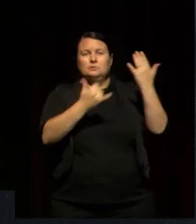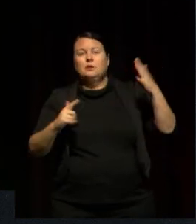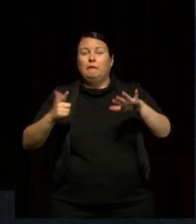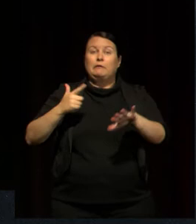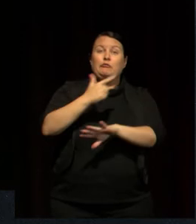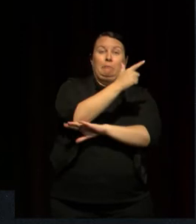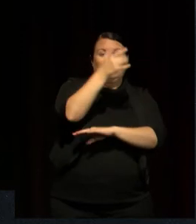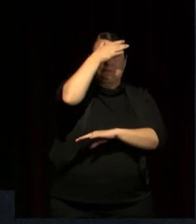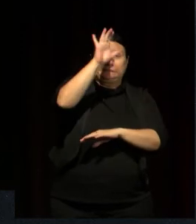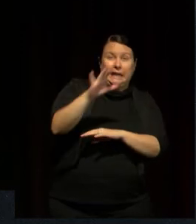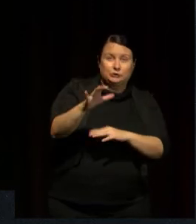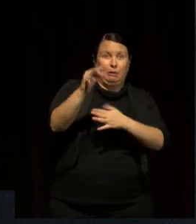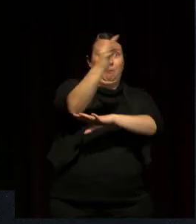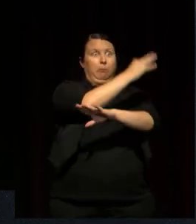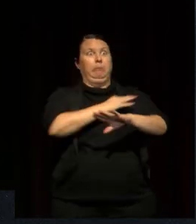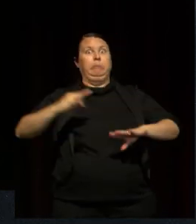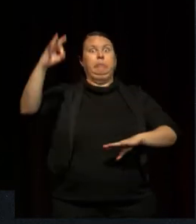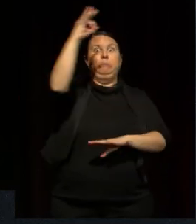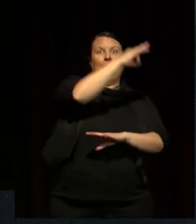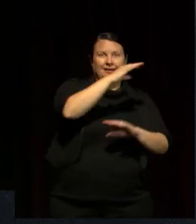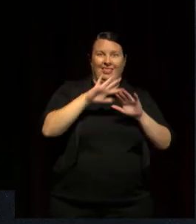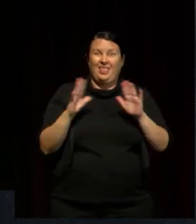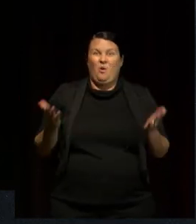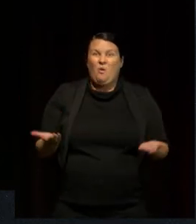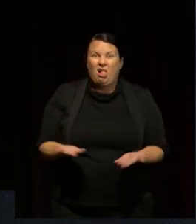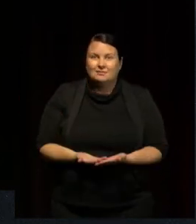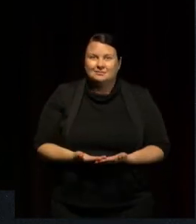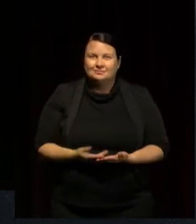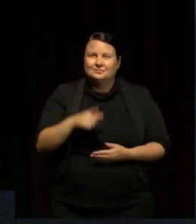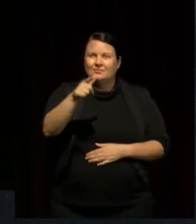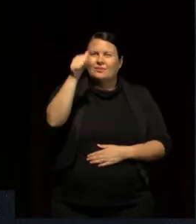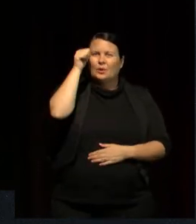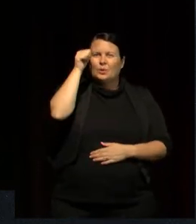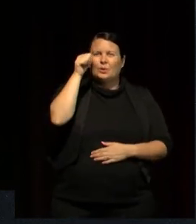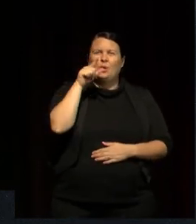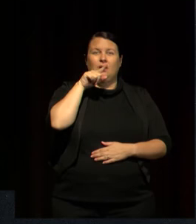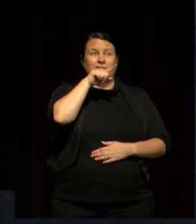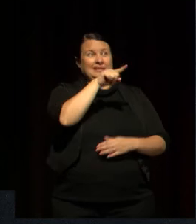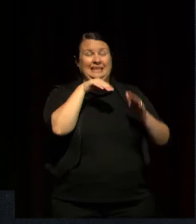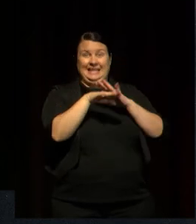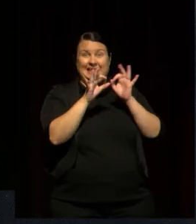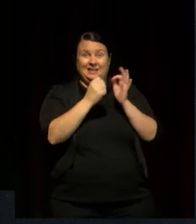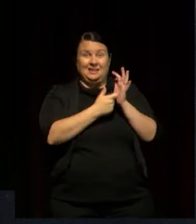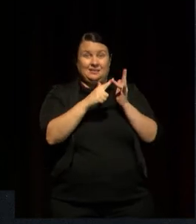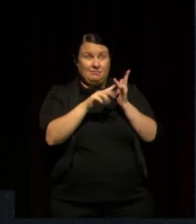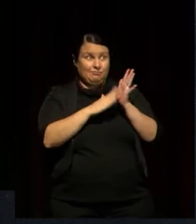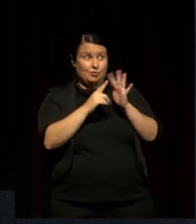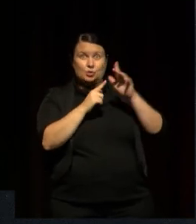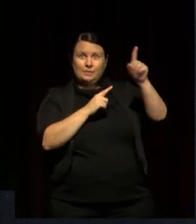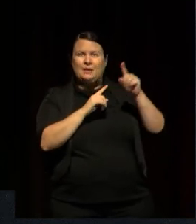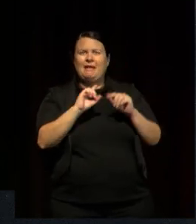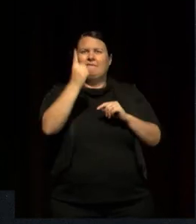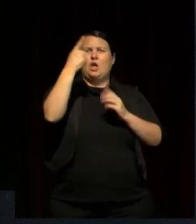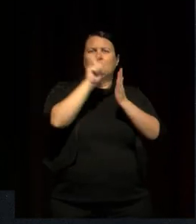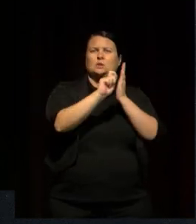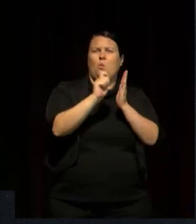the world. And Barbara, you would know that their early publishing, their early trade list, featured some